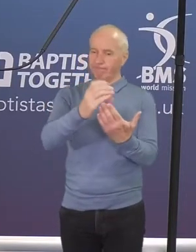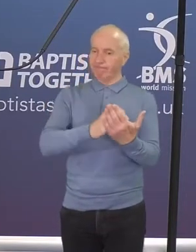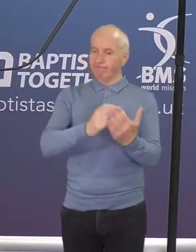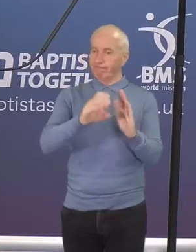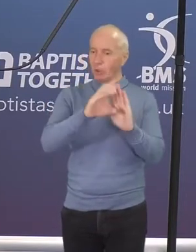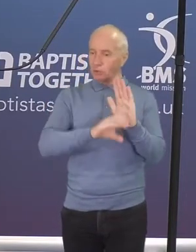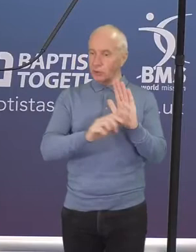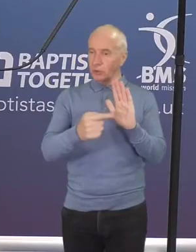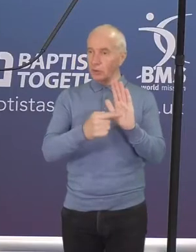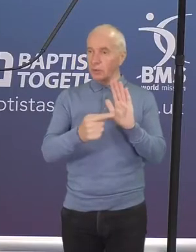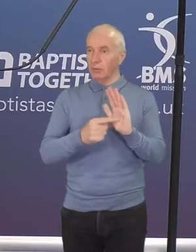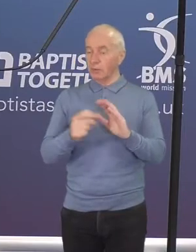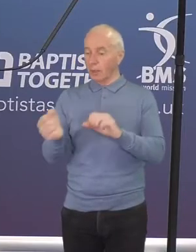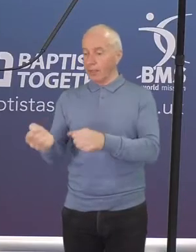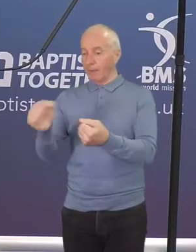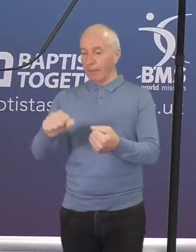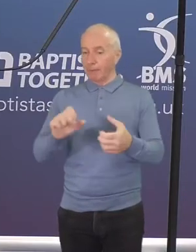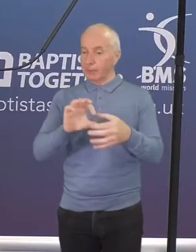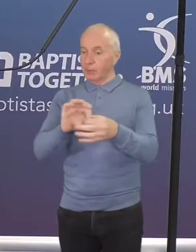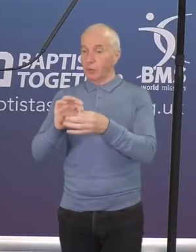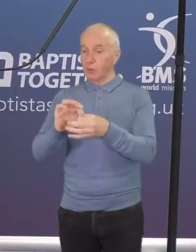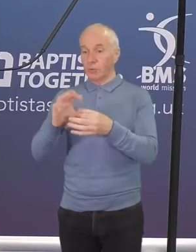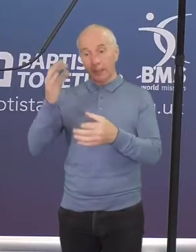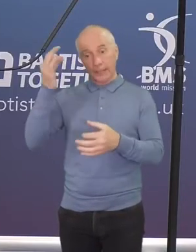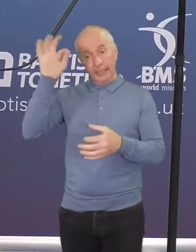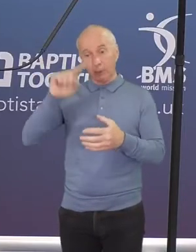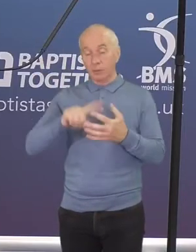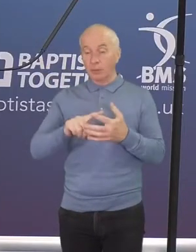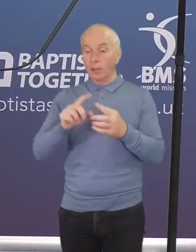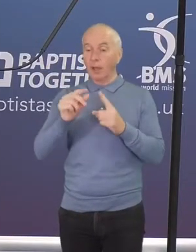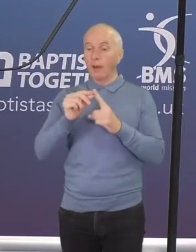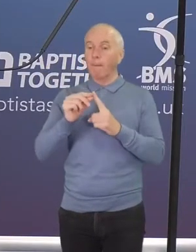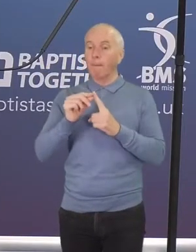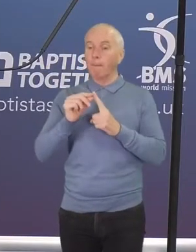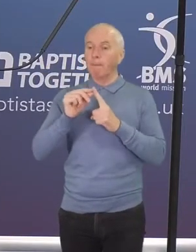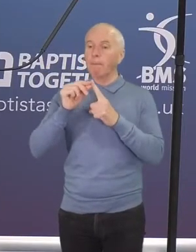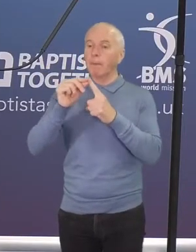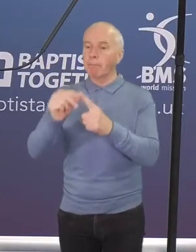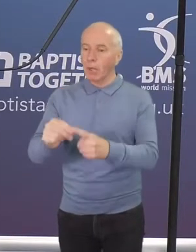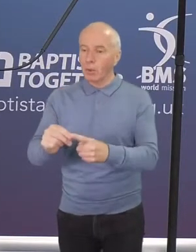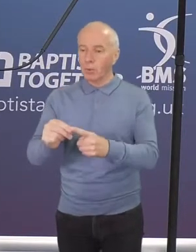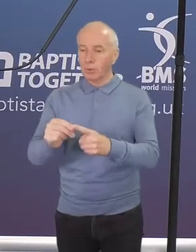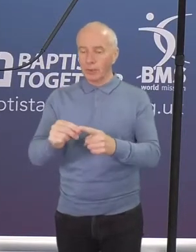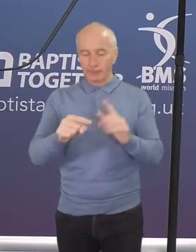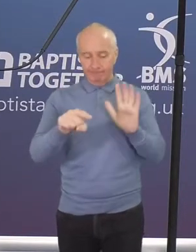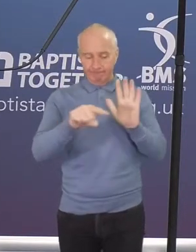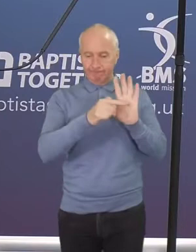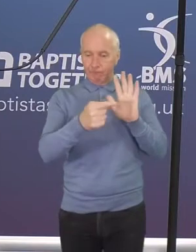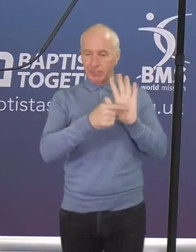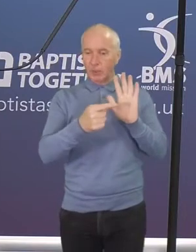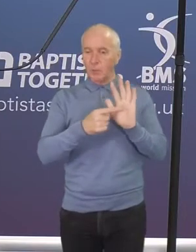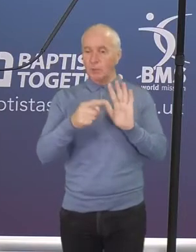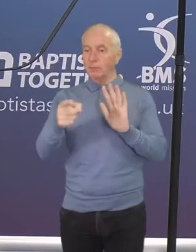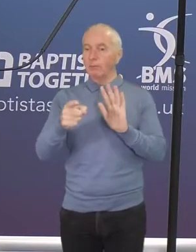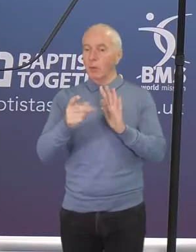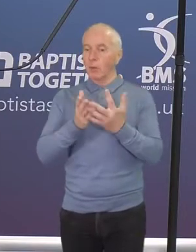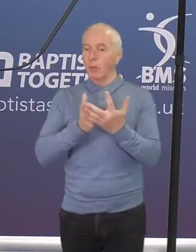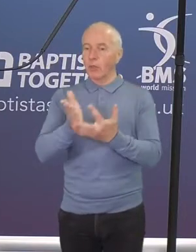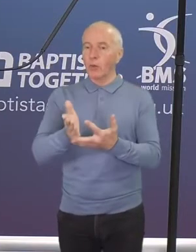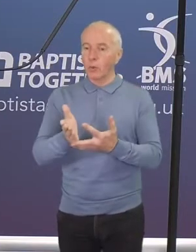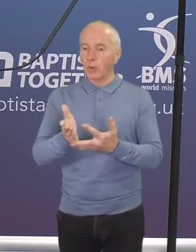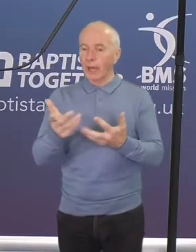the Baptist Union Council proposes that a resolution be passed in the following form,